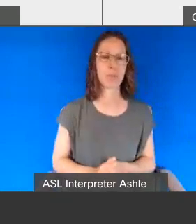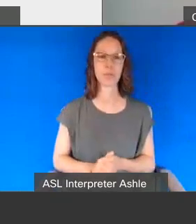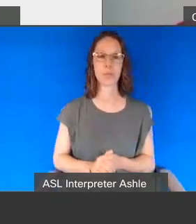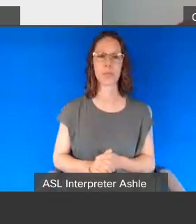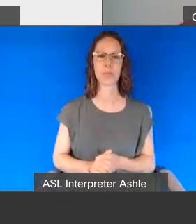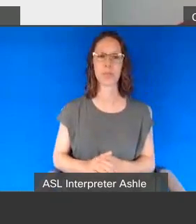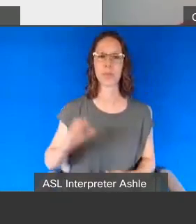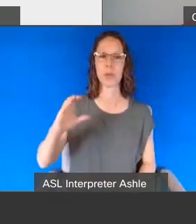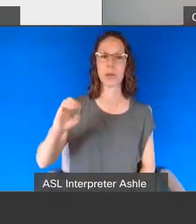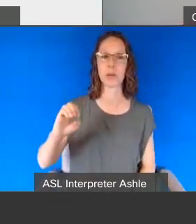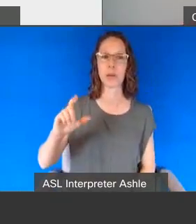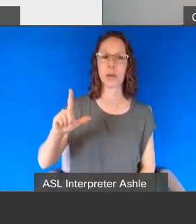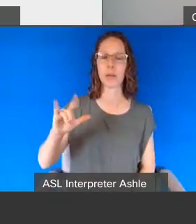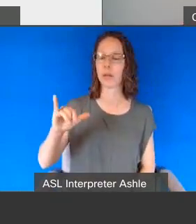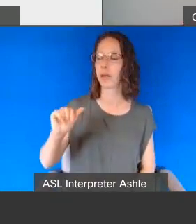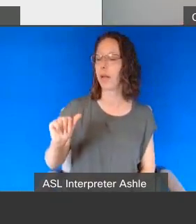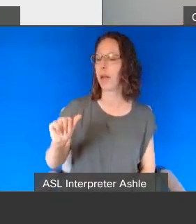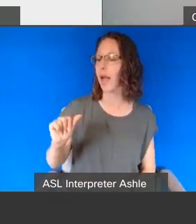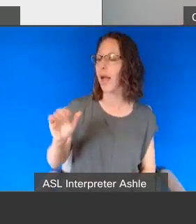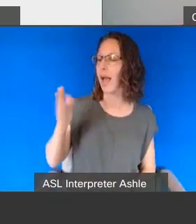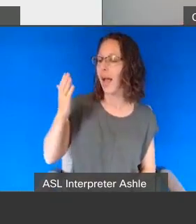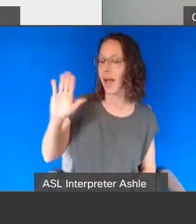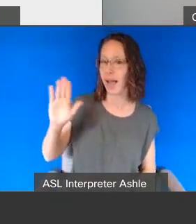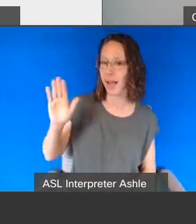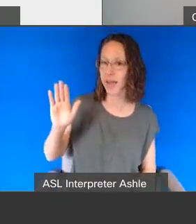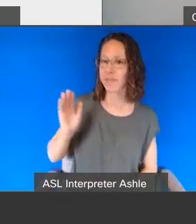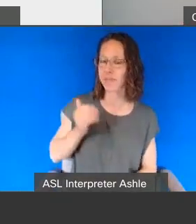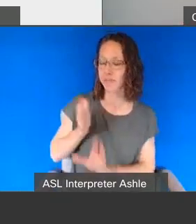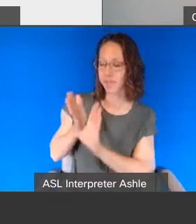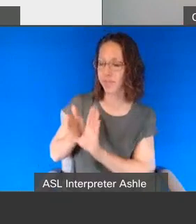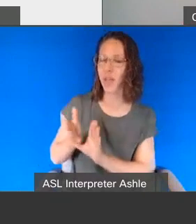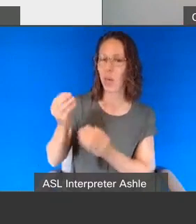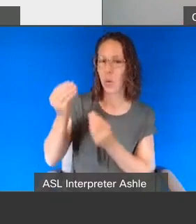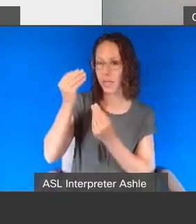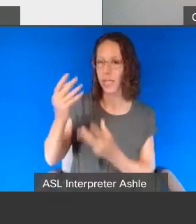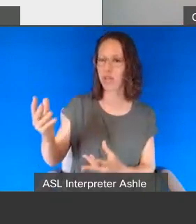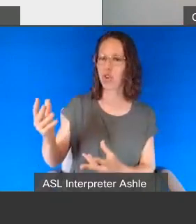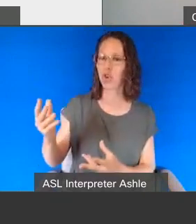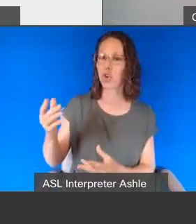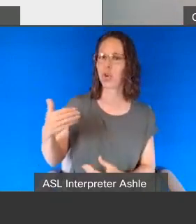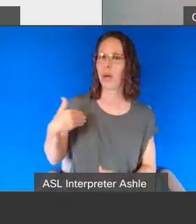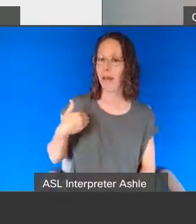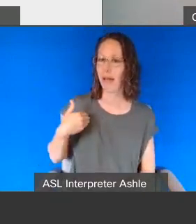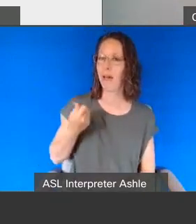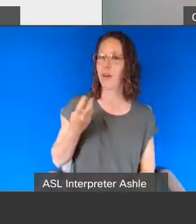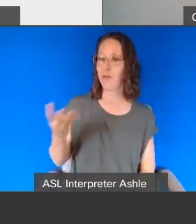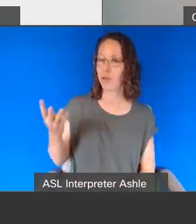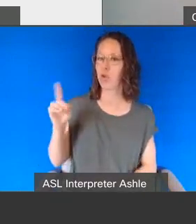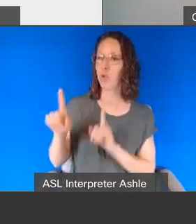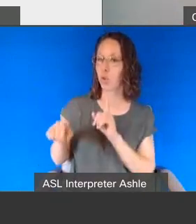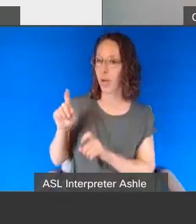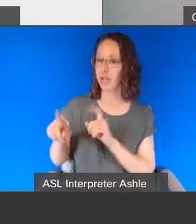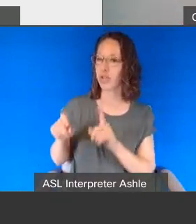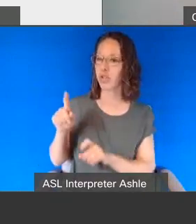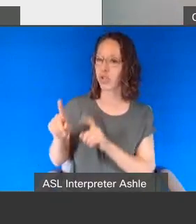this is celia i wanted to pop in because you do have a few questions